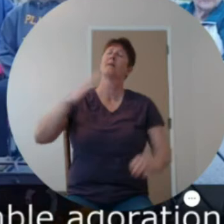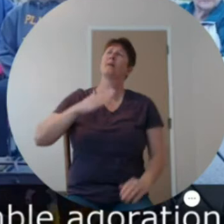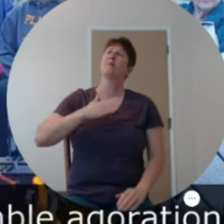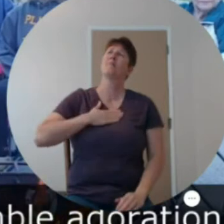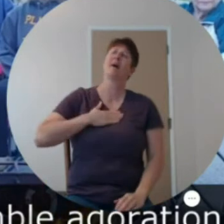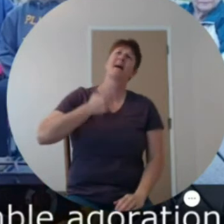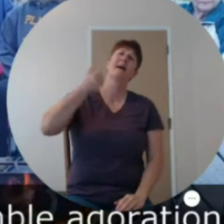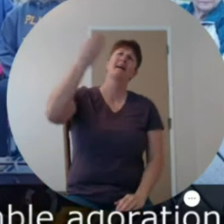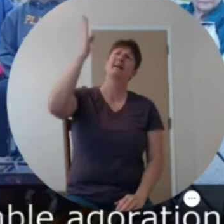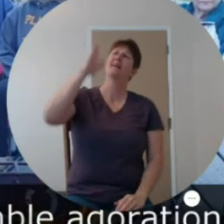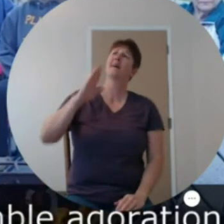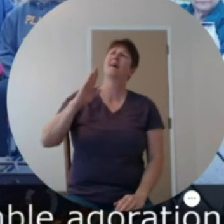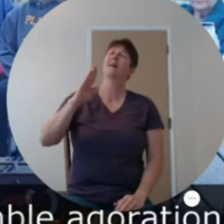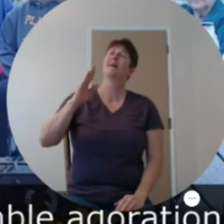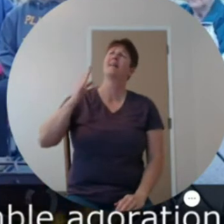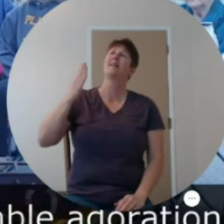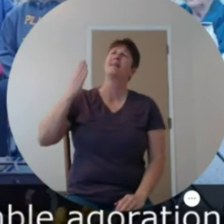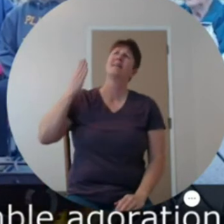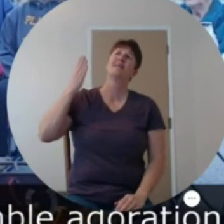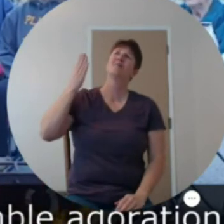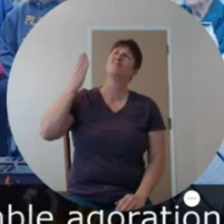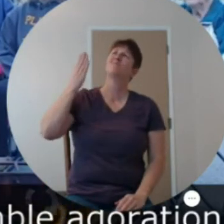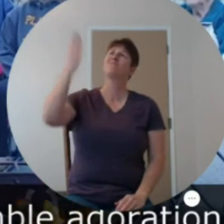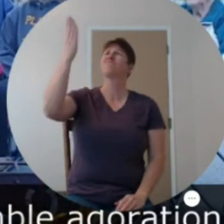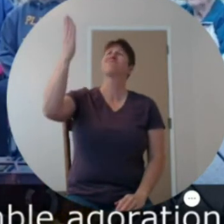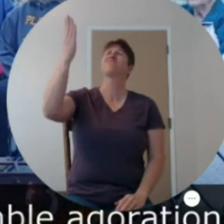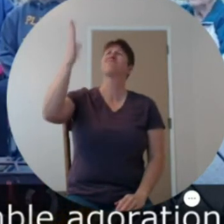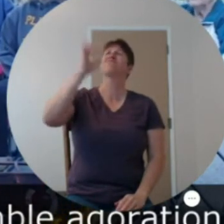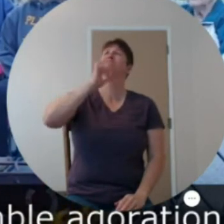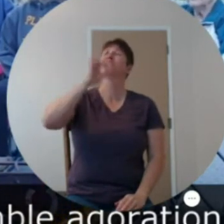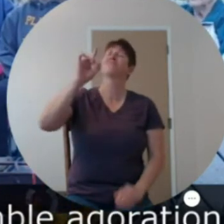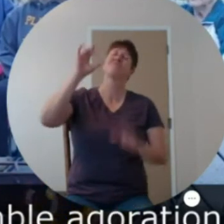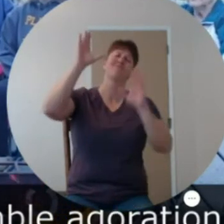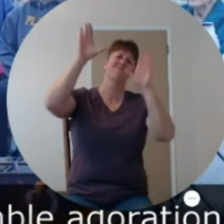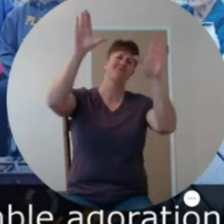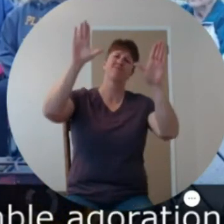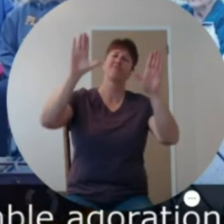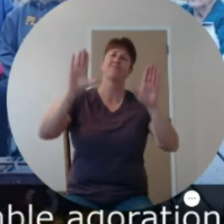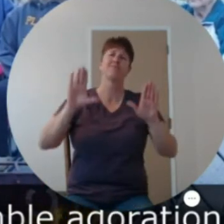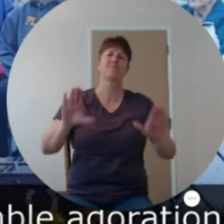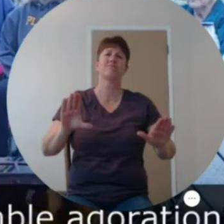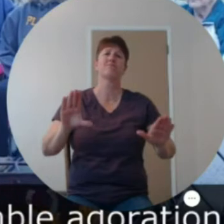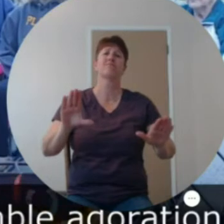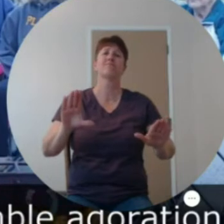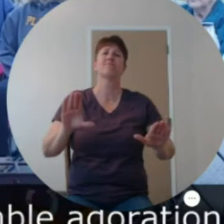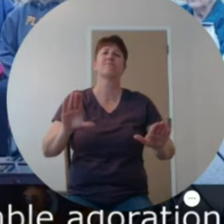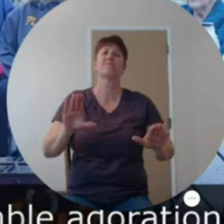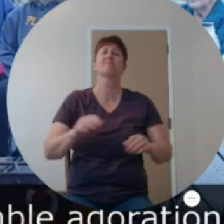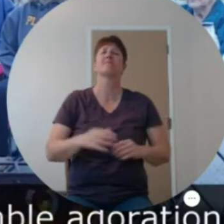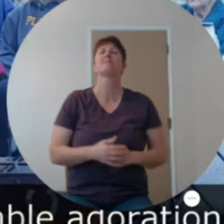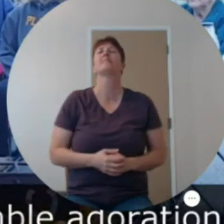my God, how great Thou art.